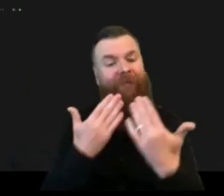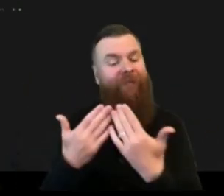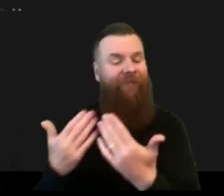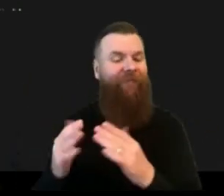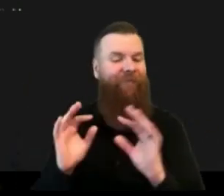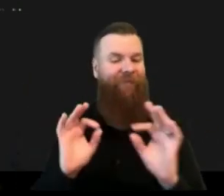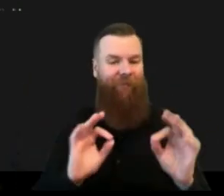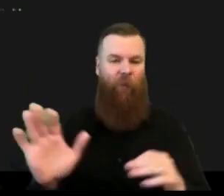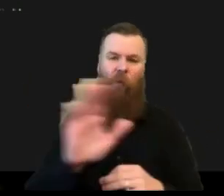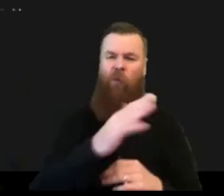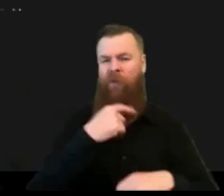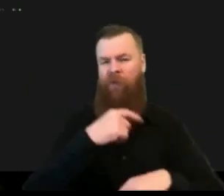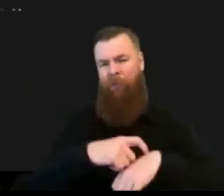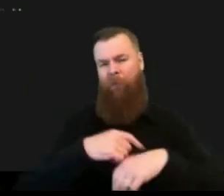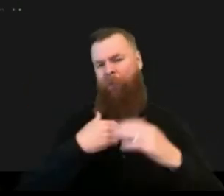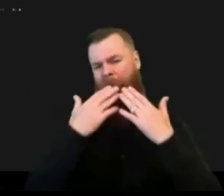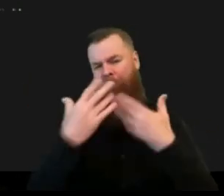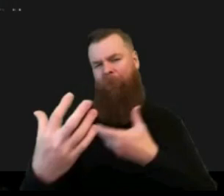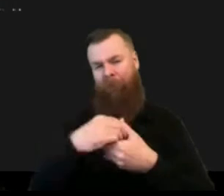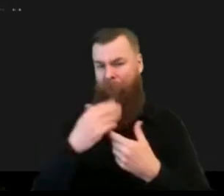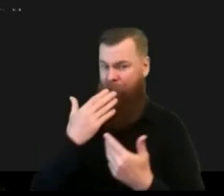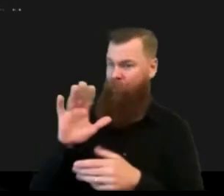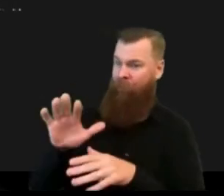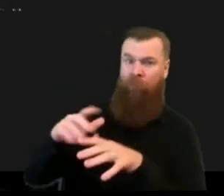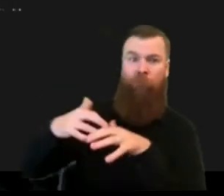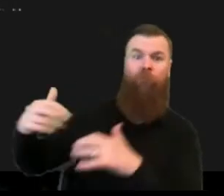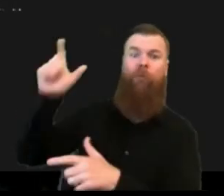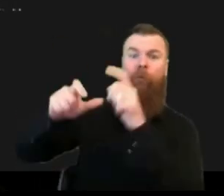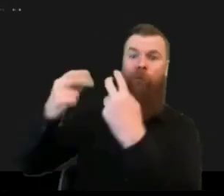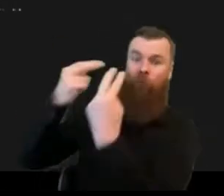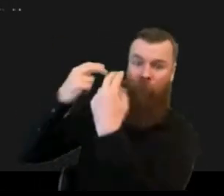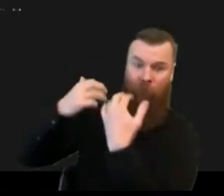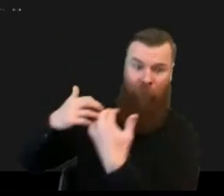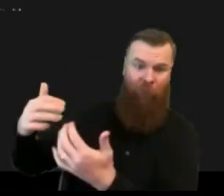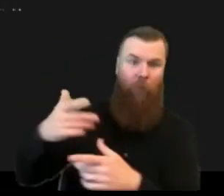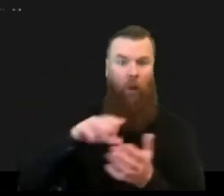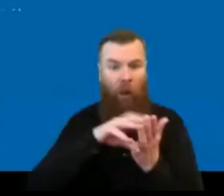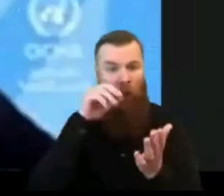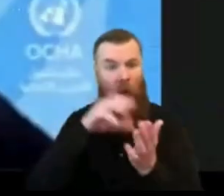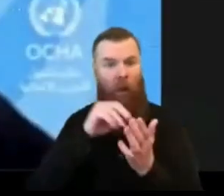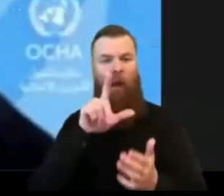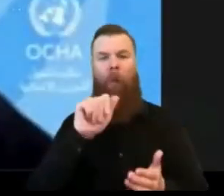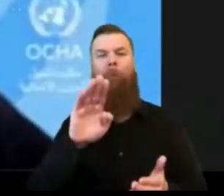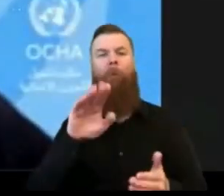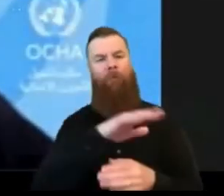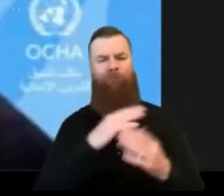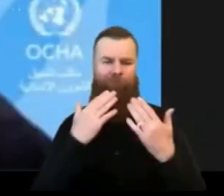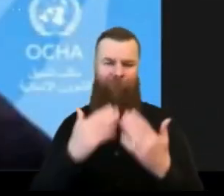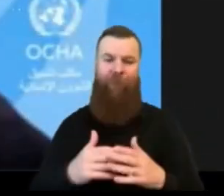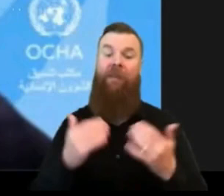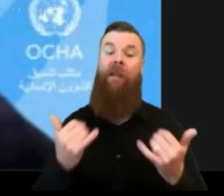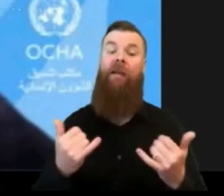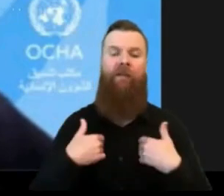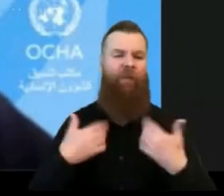for being part of this learning lab i think that should be uh the end of this learning lab thank you so much once again